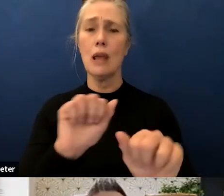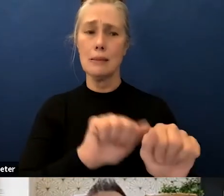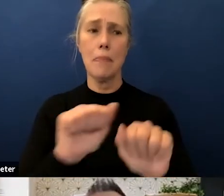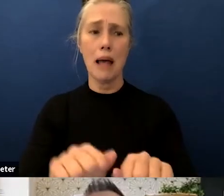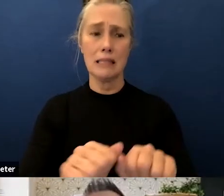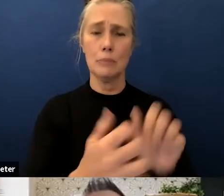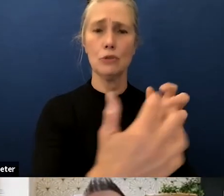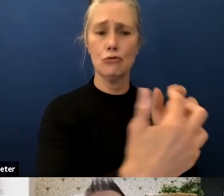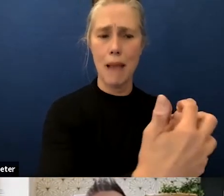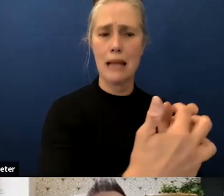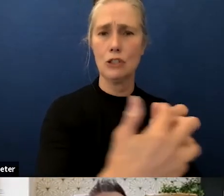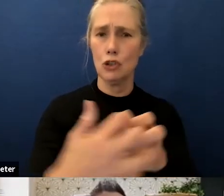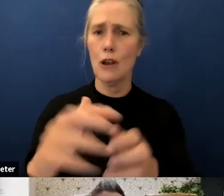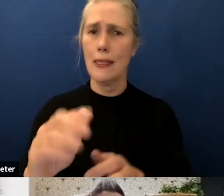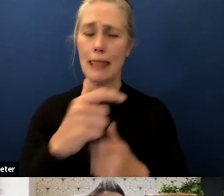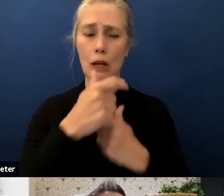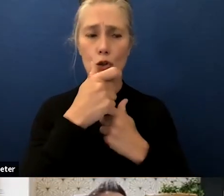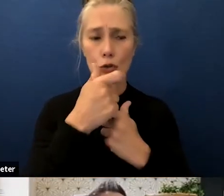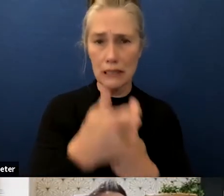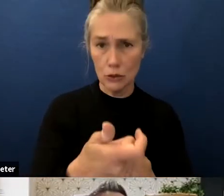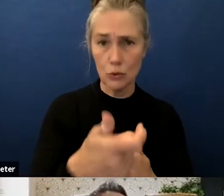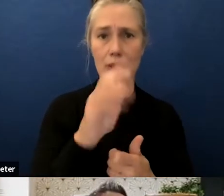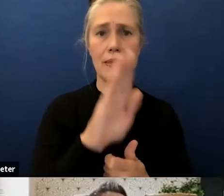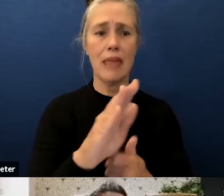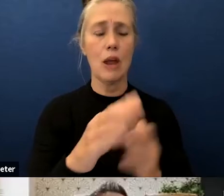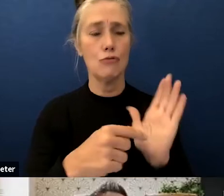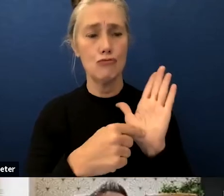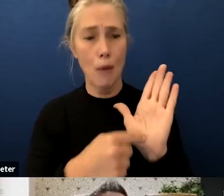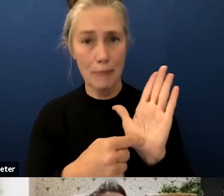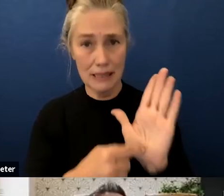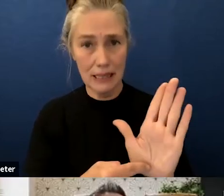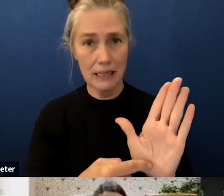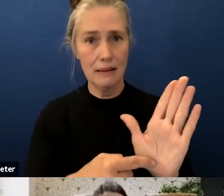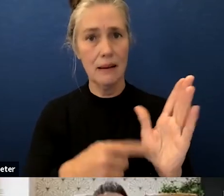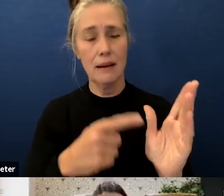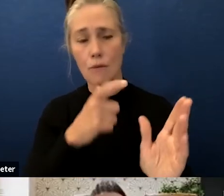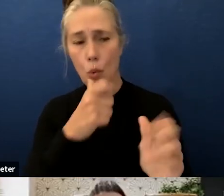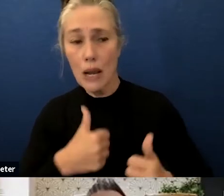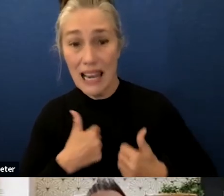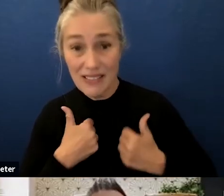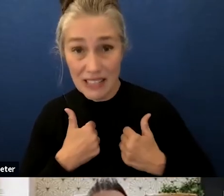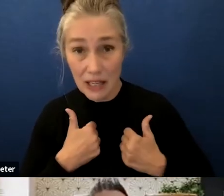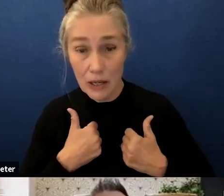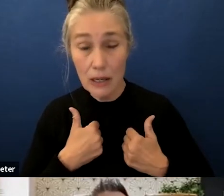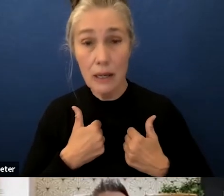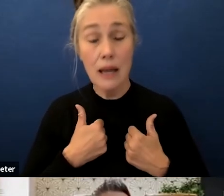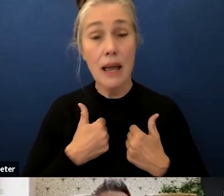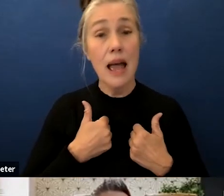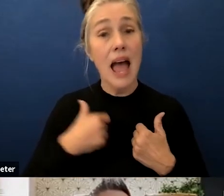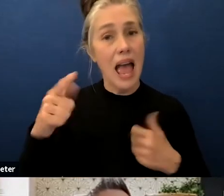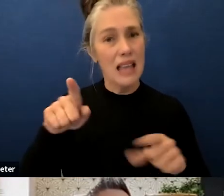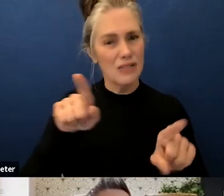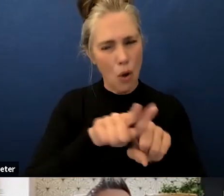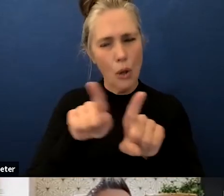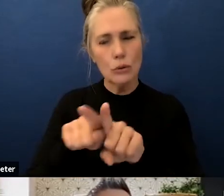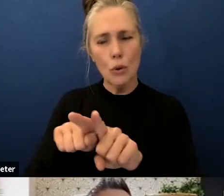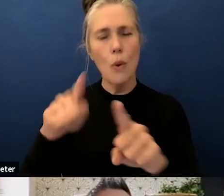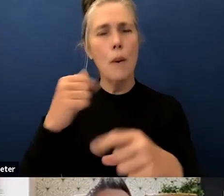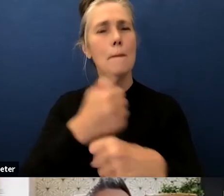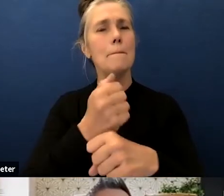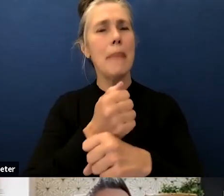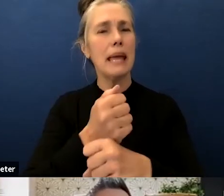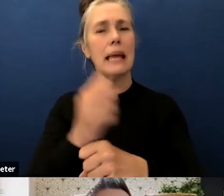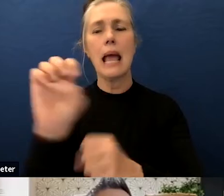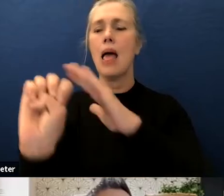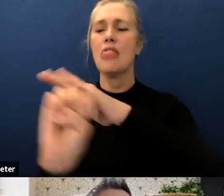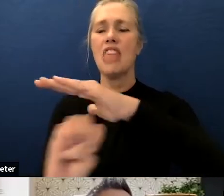particular scenario that they were favoring uh followed some of the boundaries of the other elementary school districts and